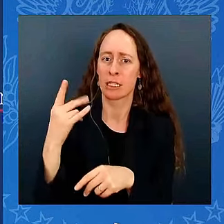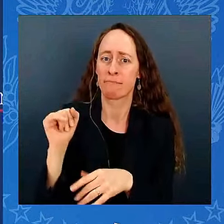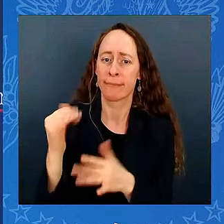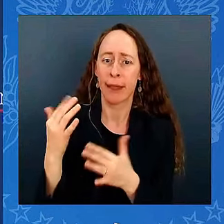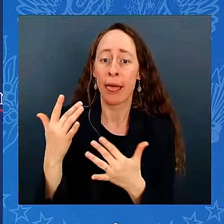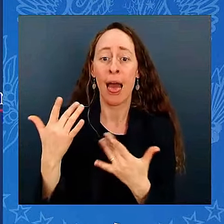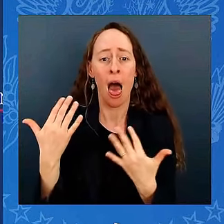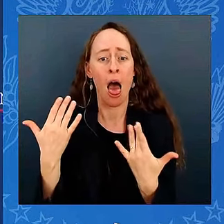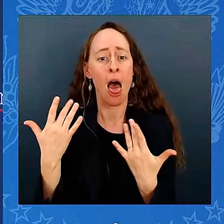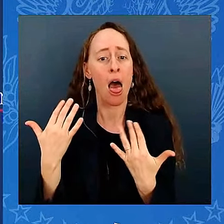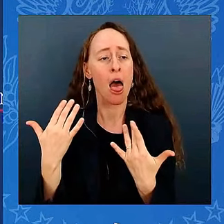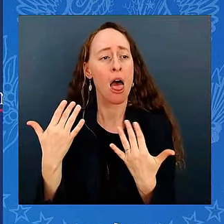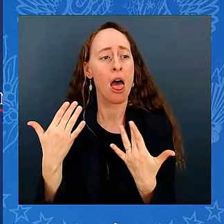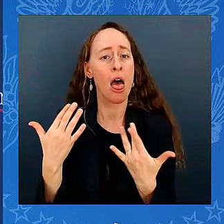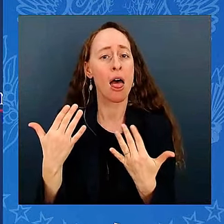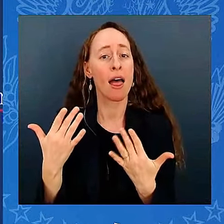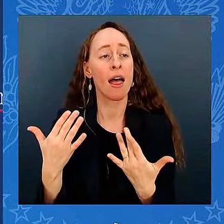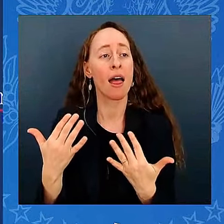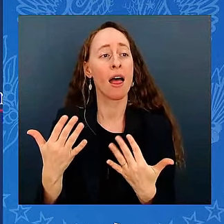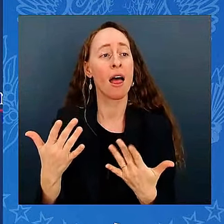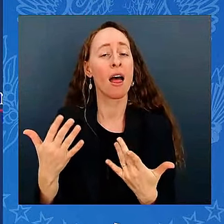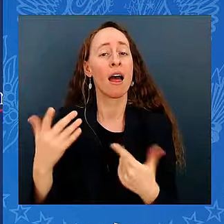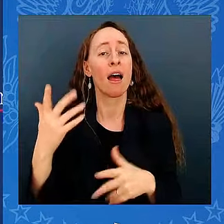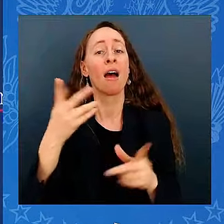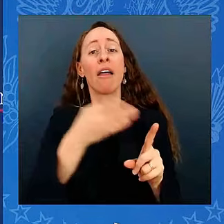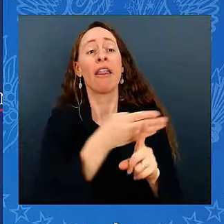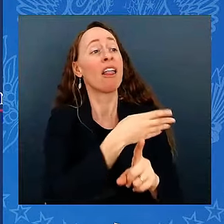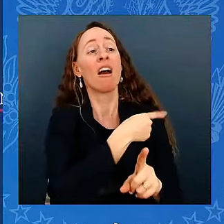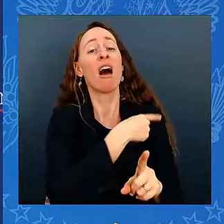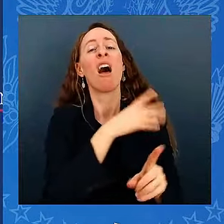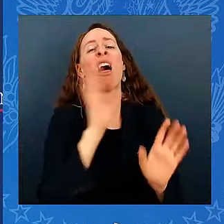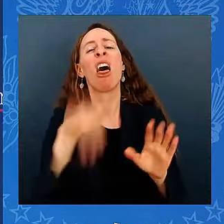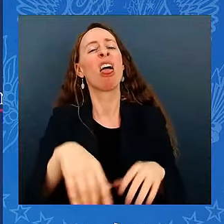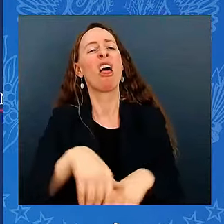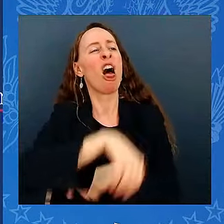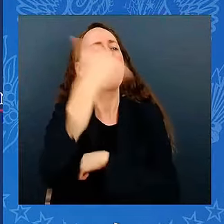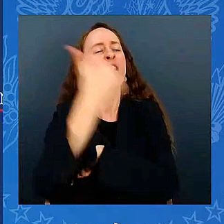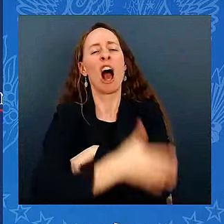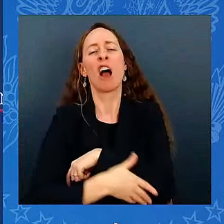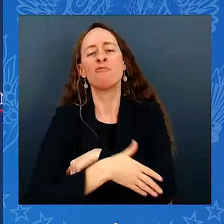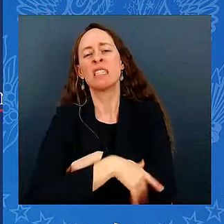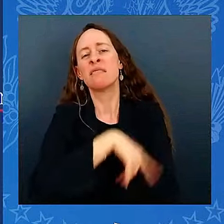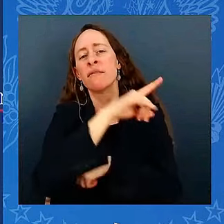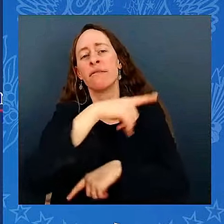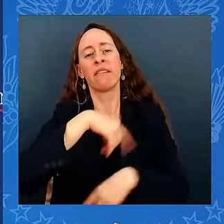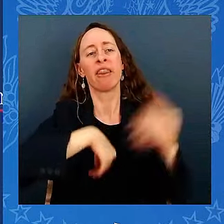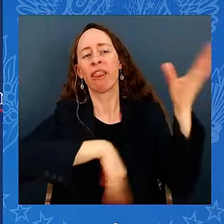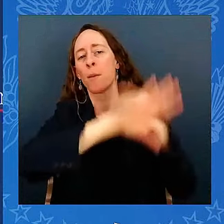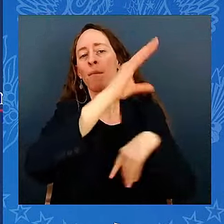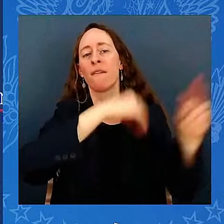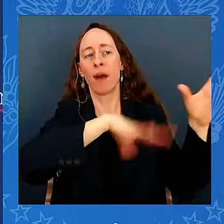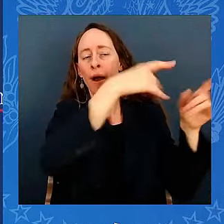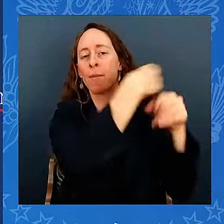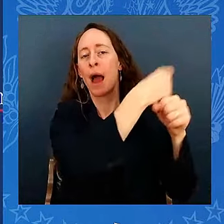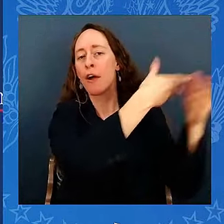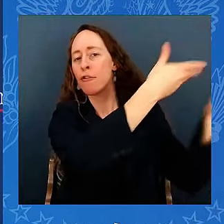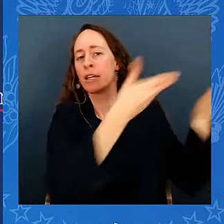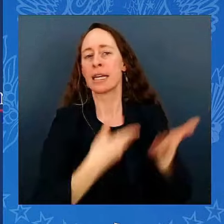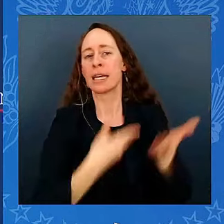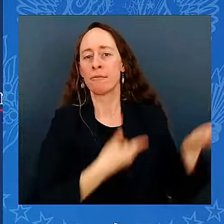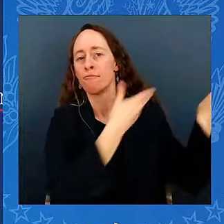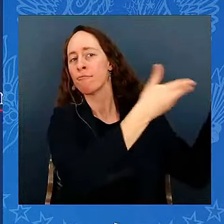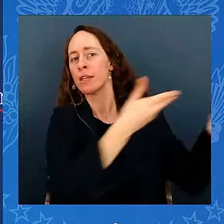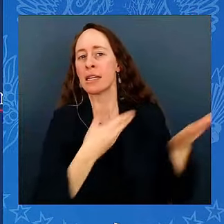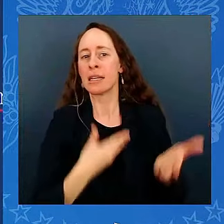because labor was cheaper. That's the way it went overseas. The result? When the pandemic shut down those chip factories